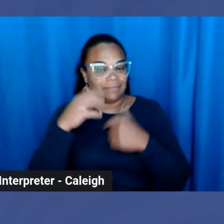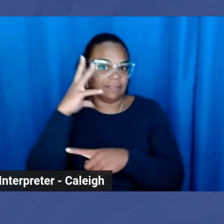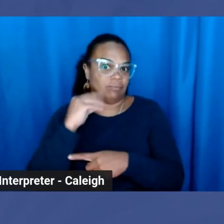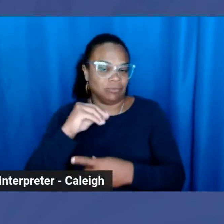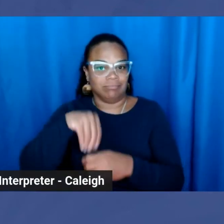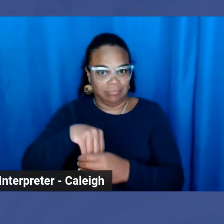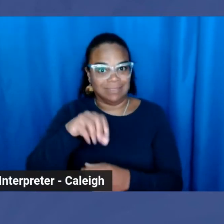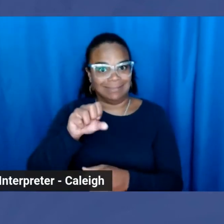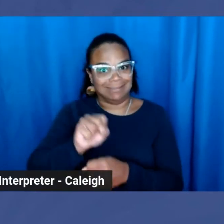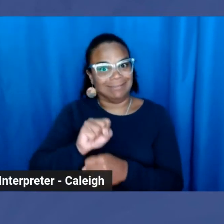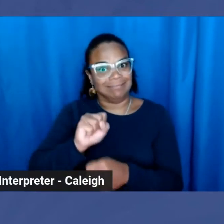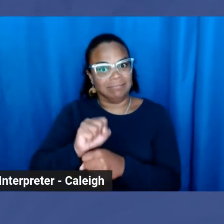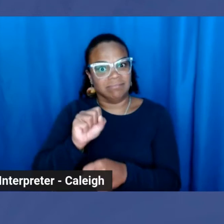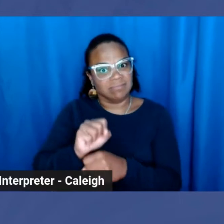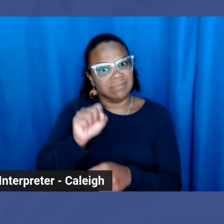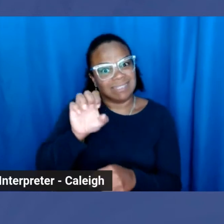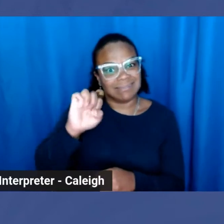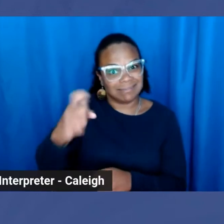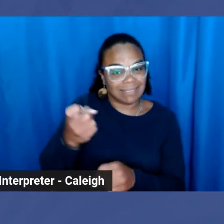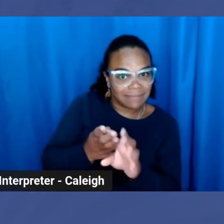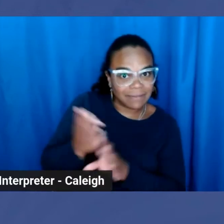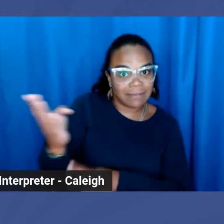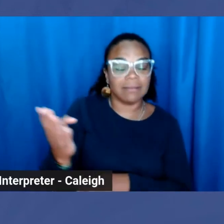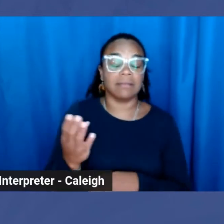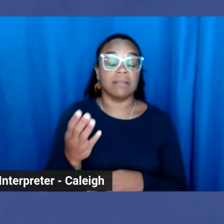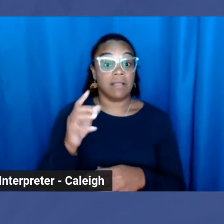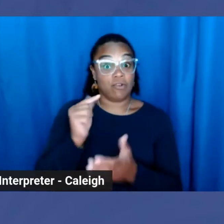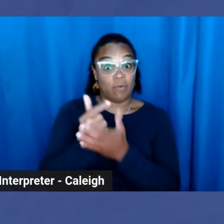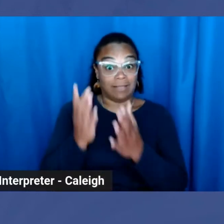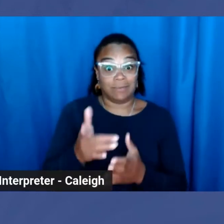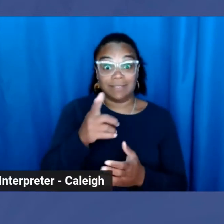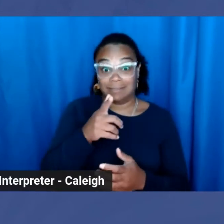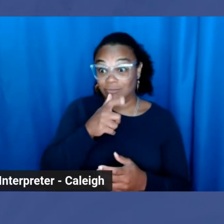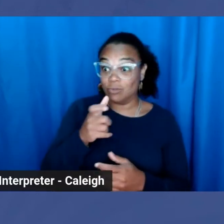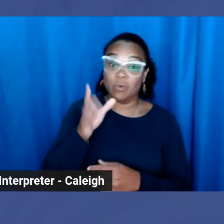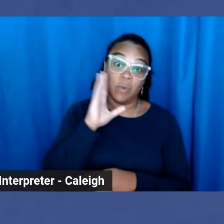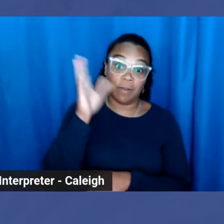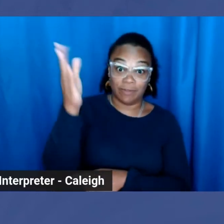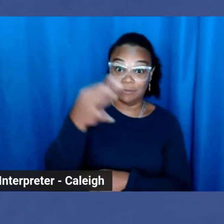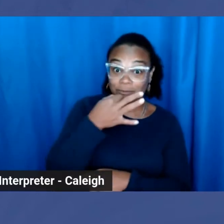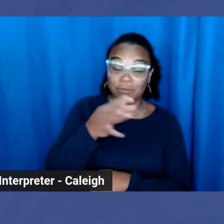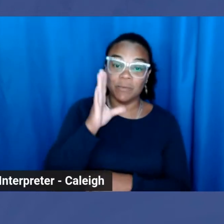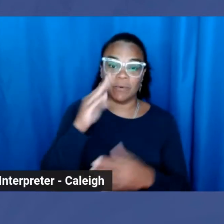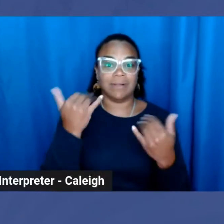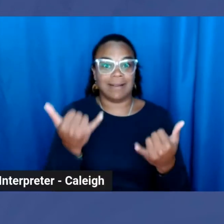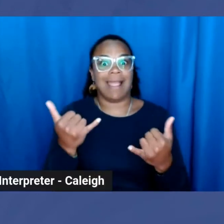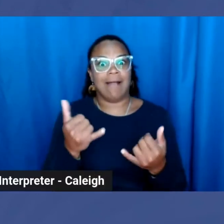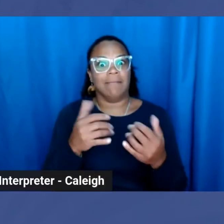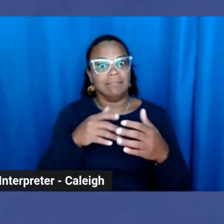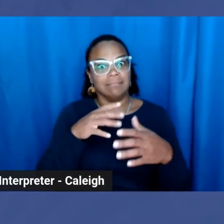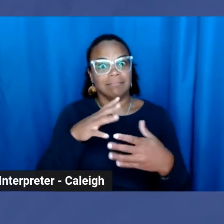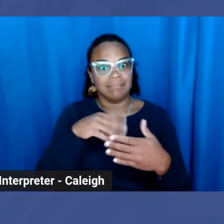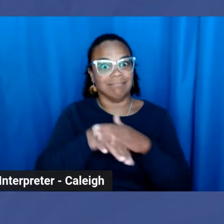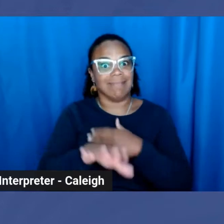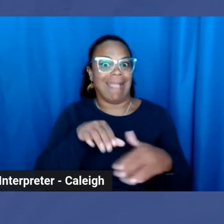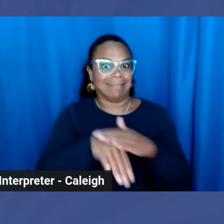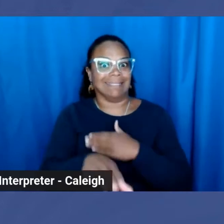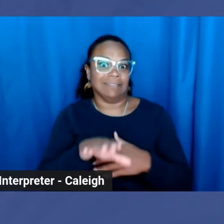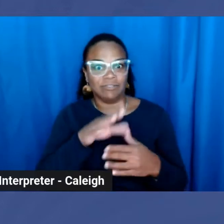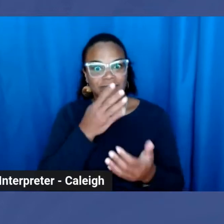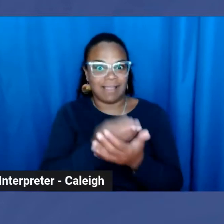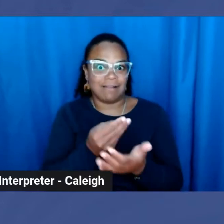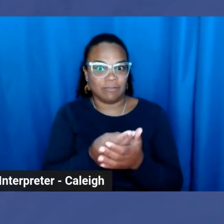The graduates whose presentations you're about to witness will now have access to a financial awards pool that offers stipends of up to